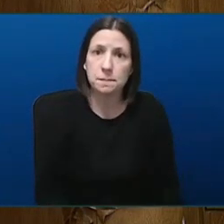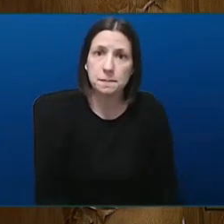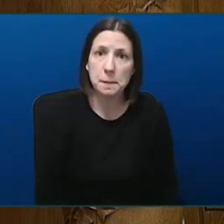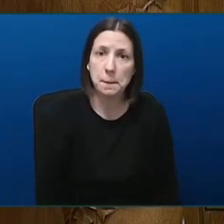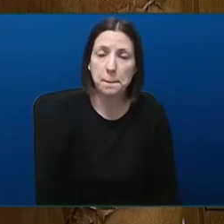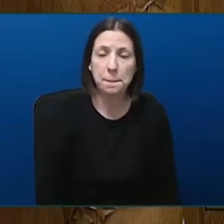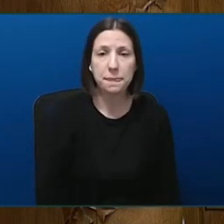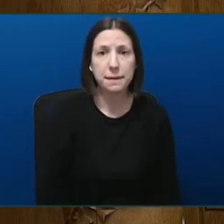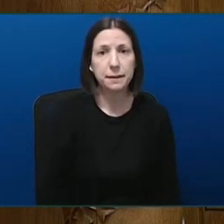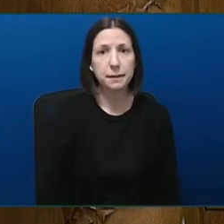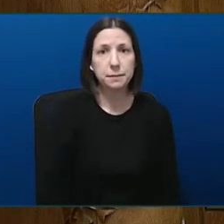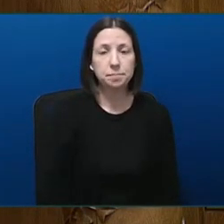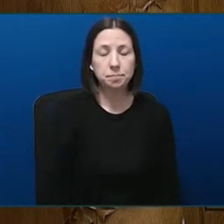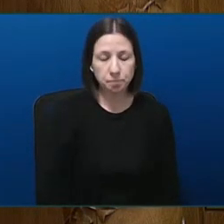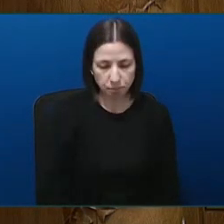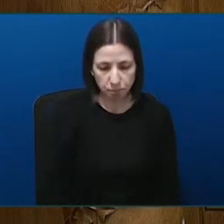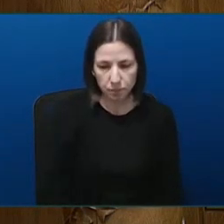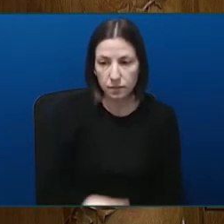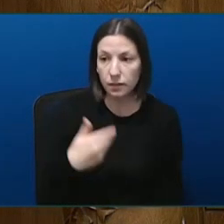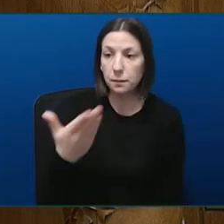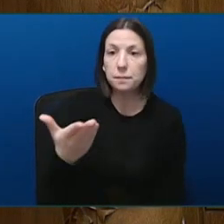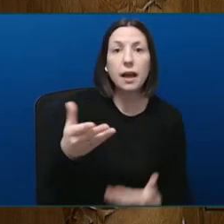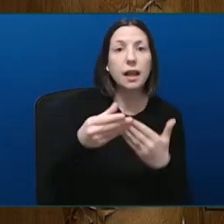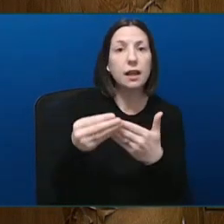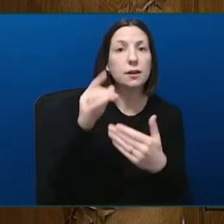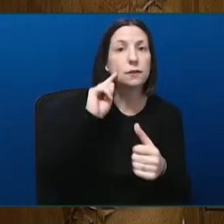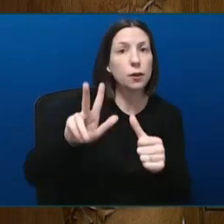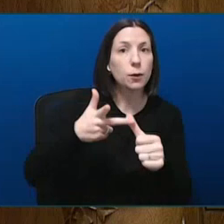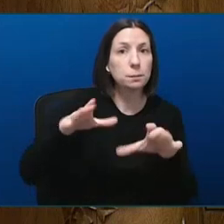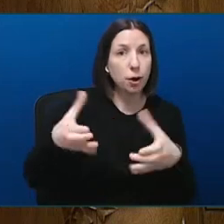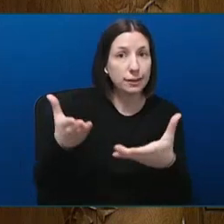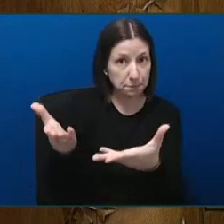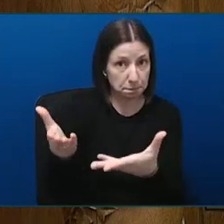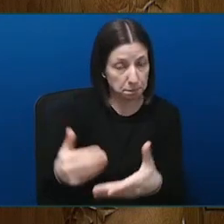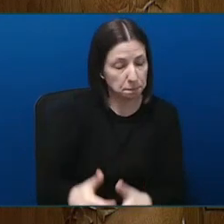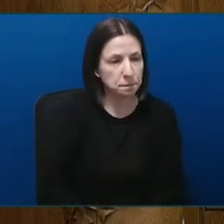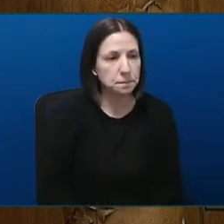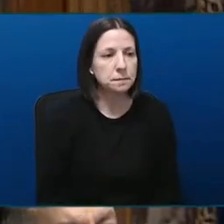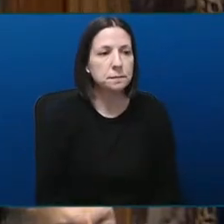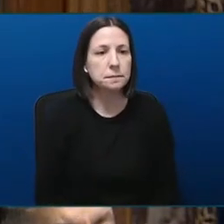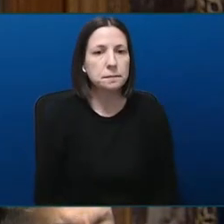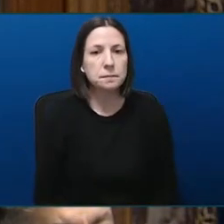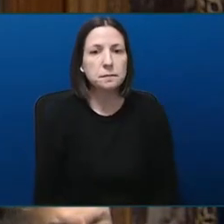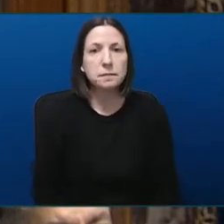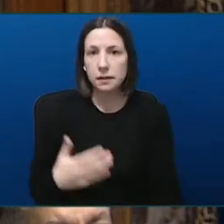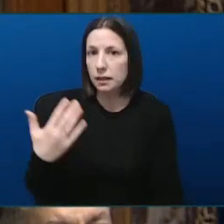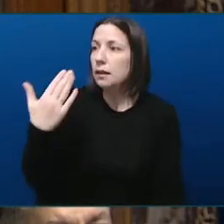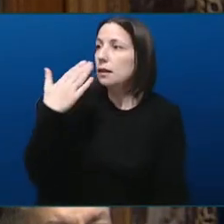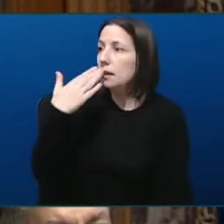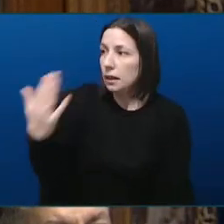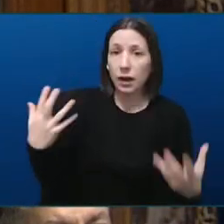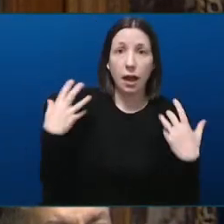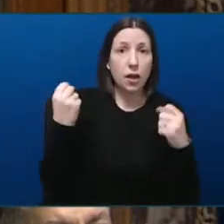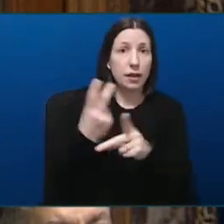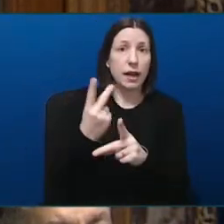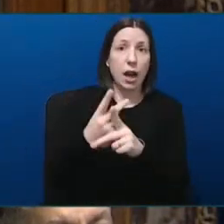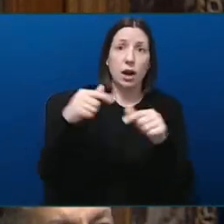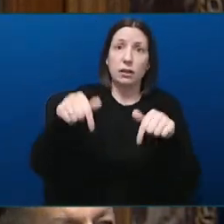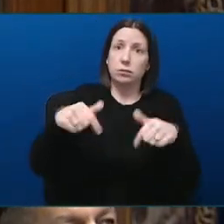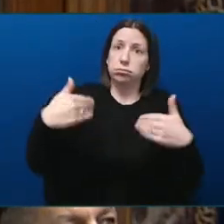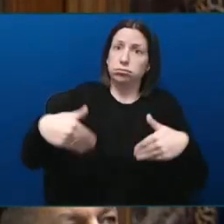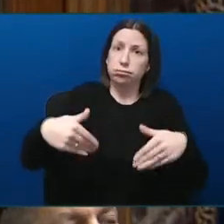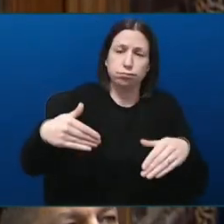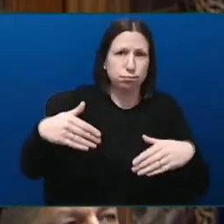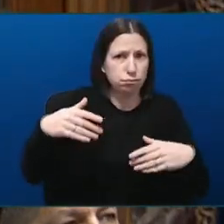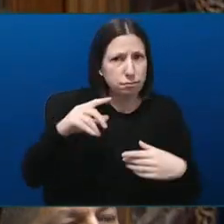Leader of the third party. Thank you, Honourable Speaker. Health care in this province is in dire straits, and here on Vancouver Island the problems are severe. This